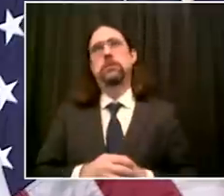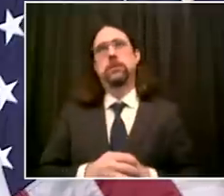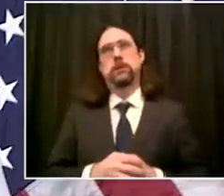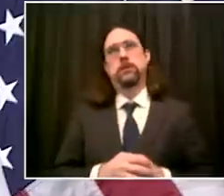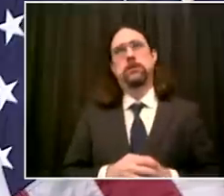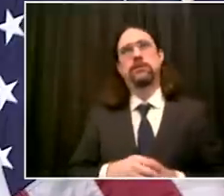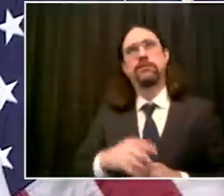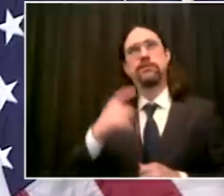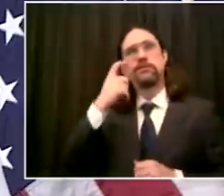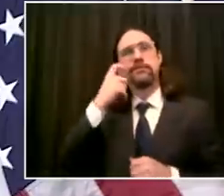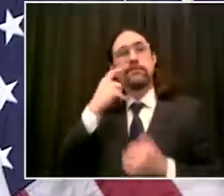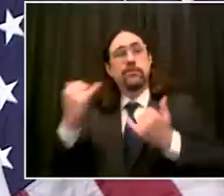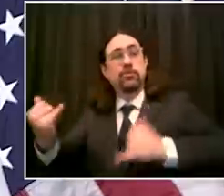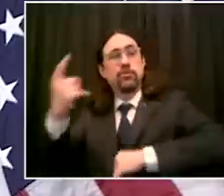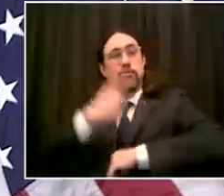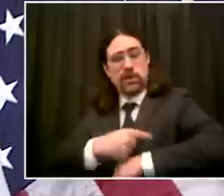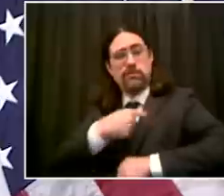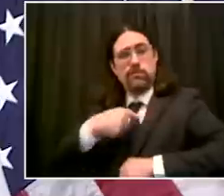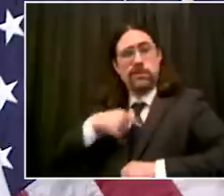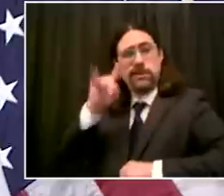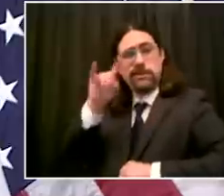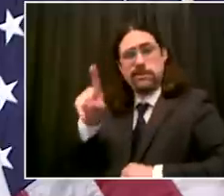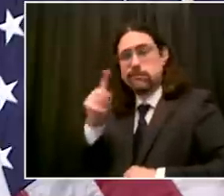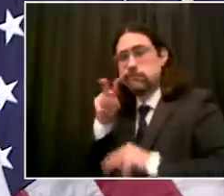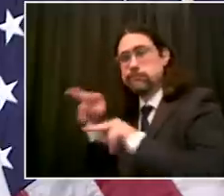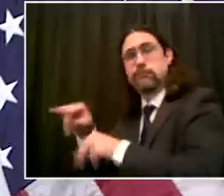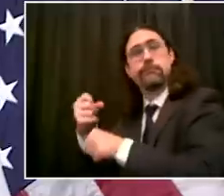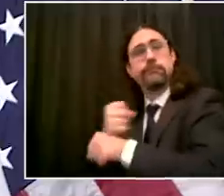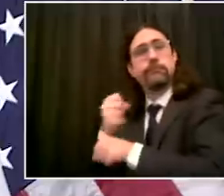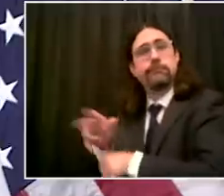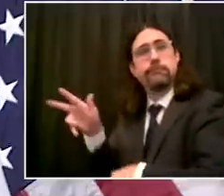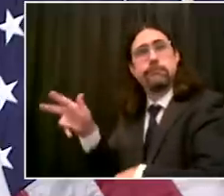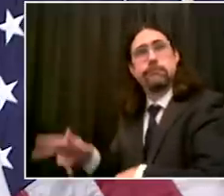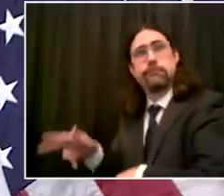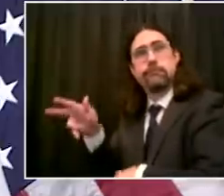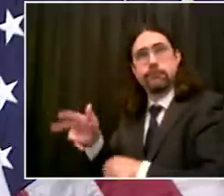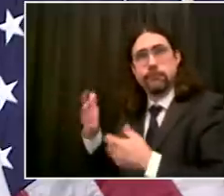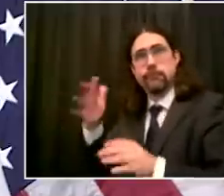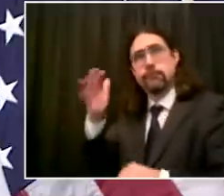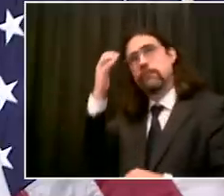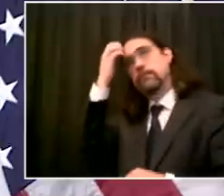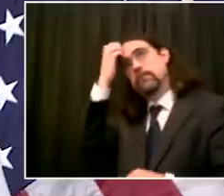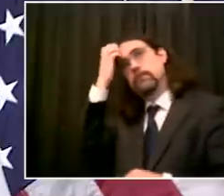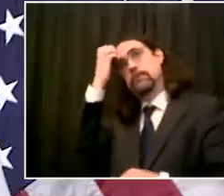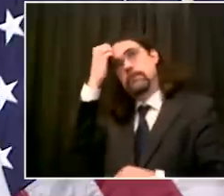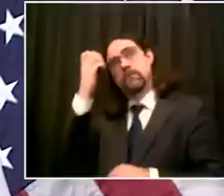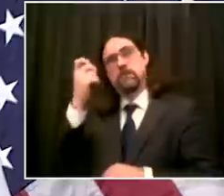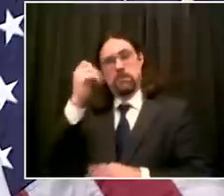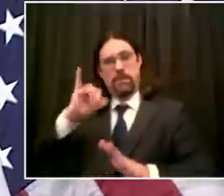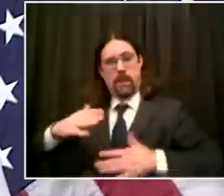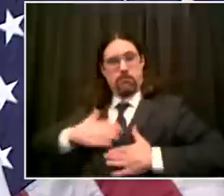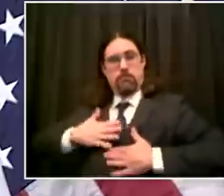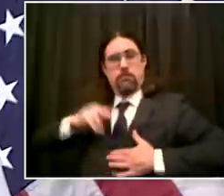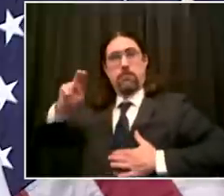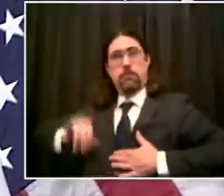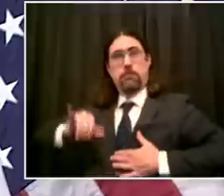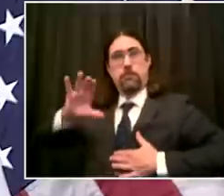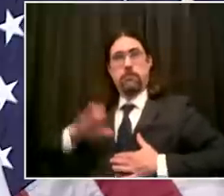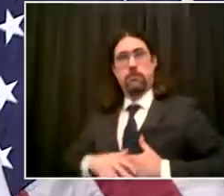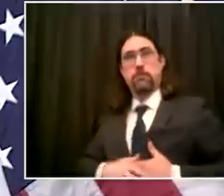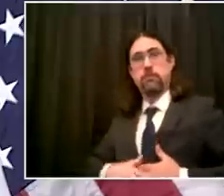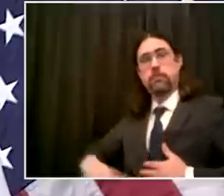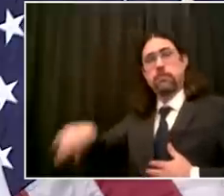uh to get to the point of even the first opening up the first set of restrictions